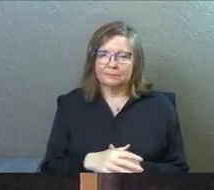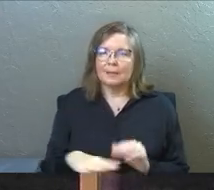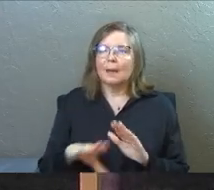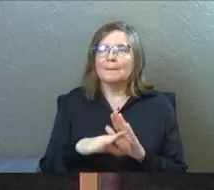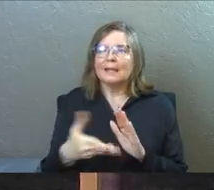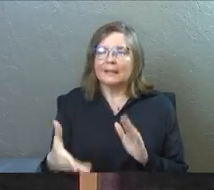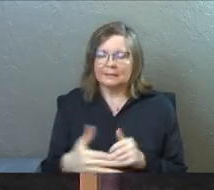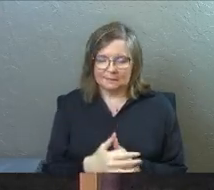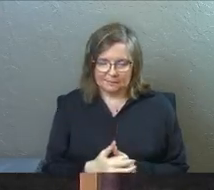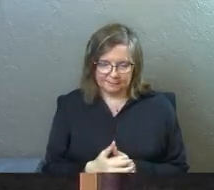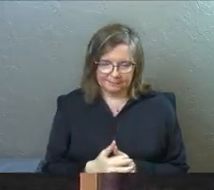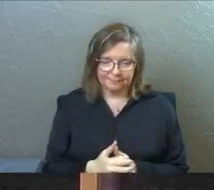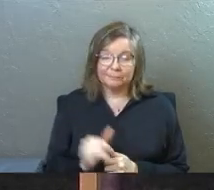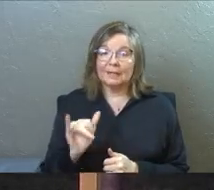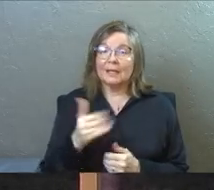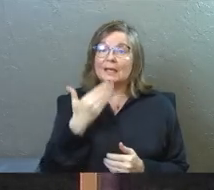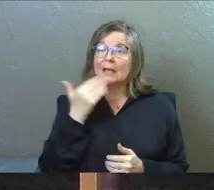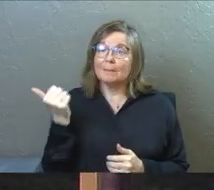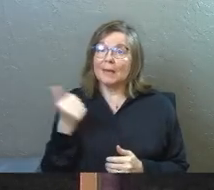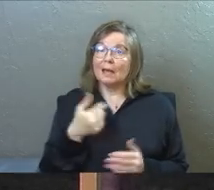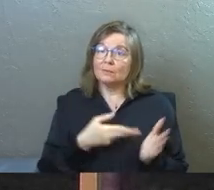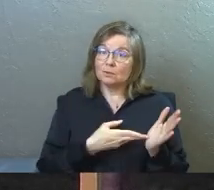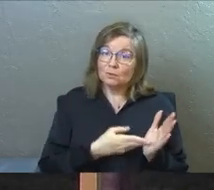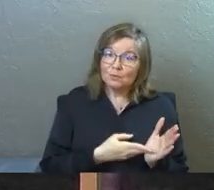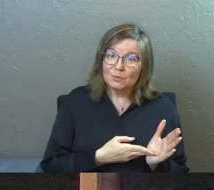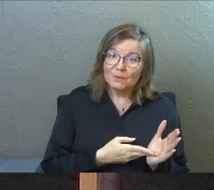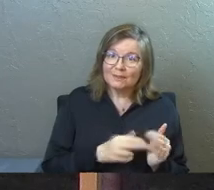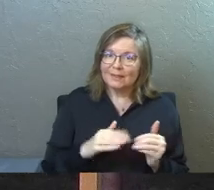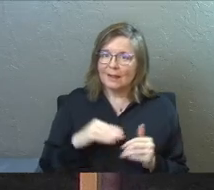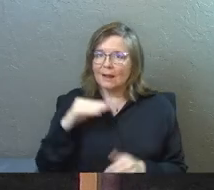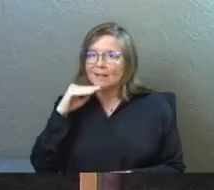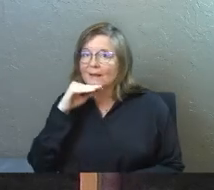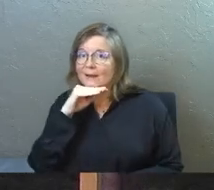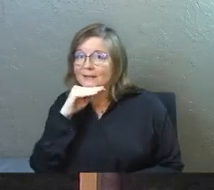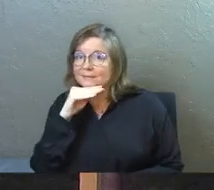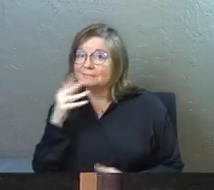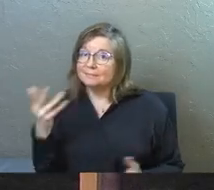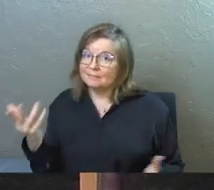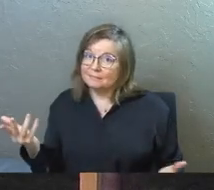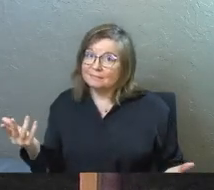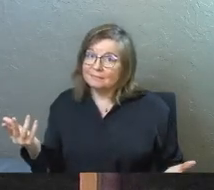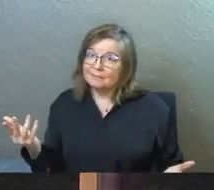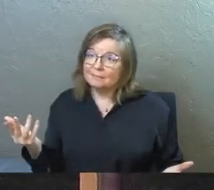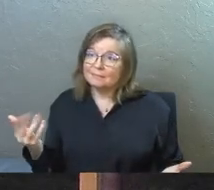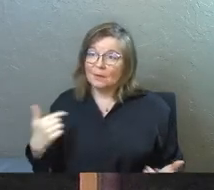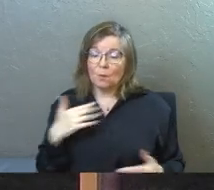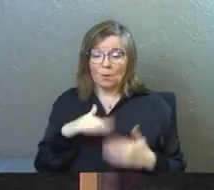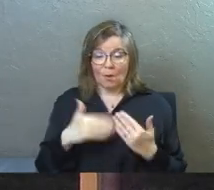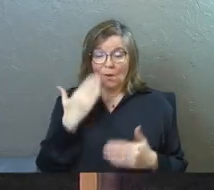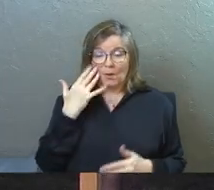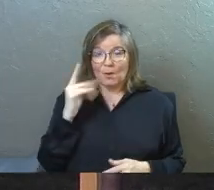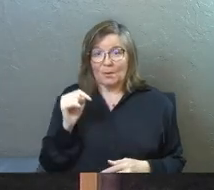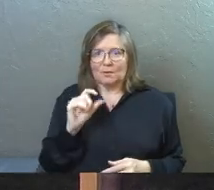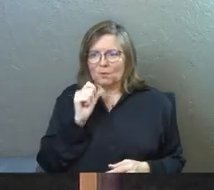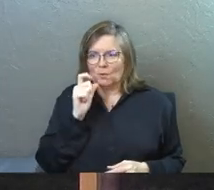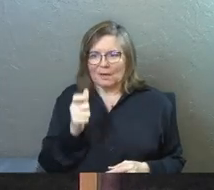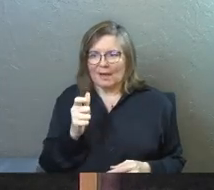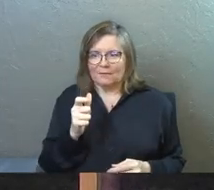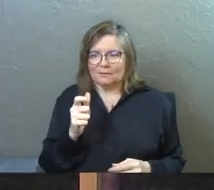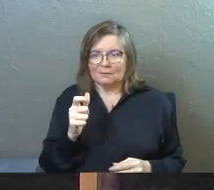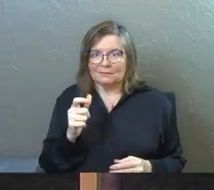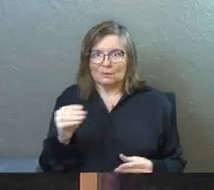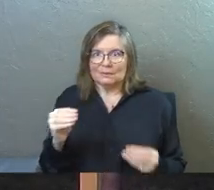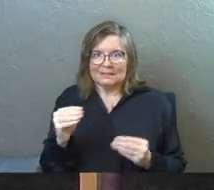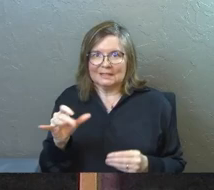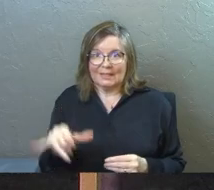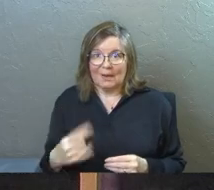basic things. Like, it's better to tell the truth than the lie. We all know it. No one had to take us to